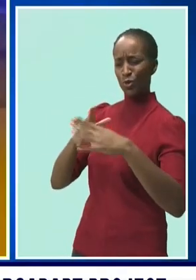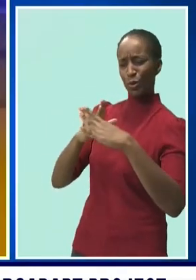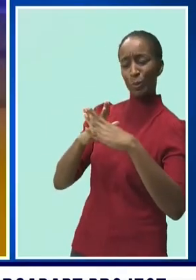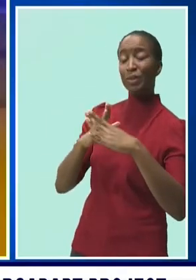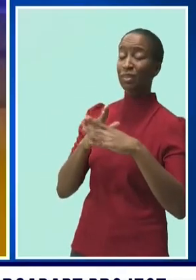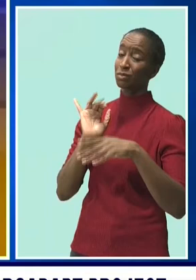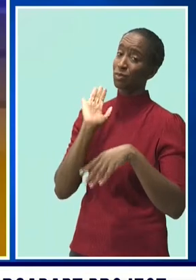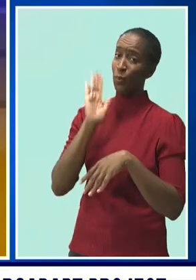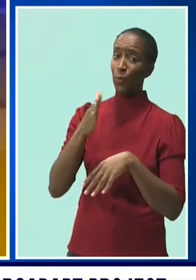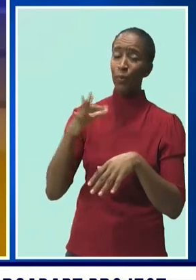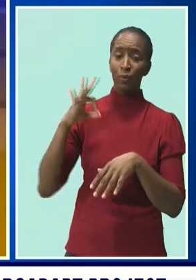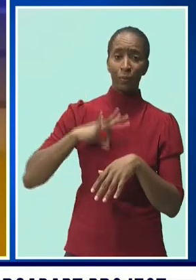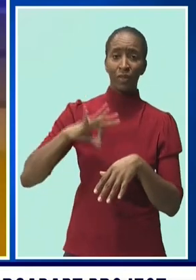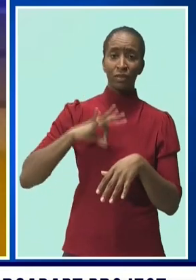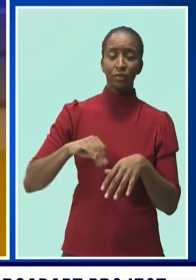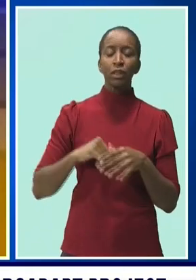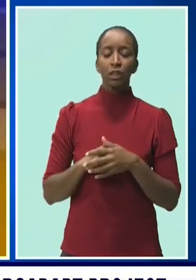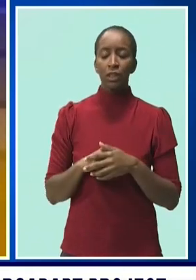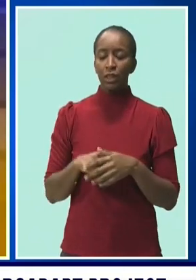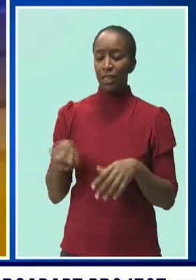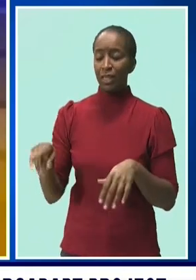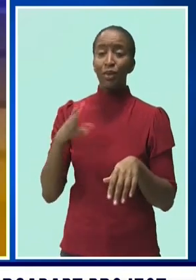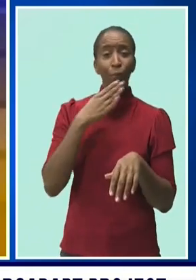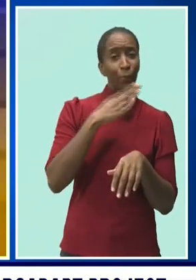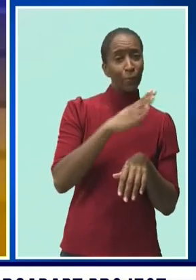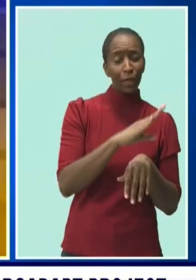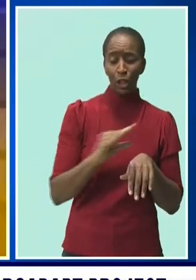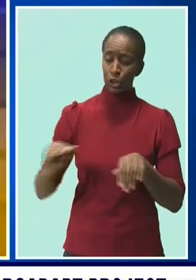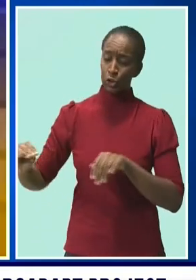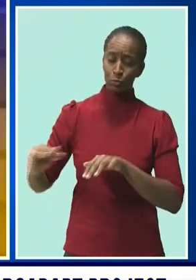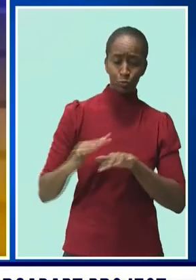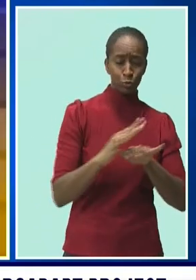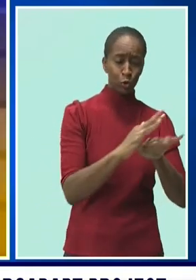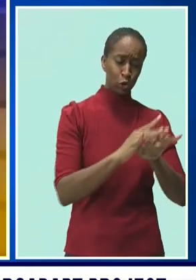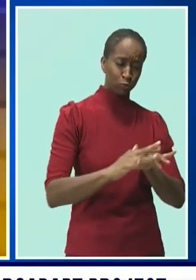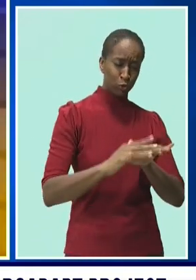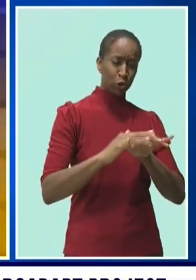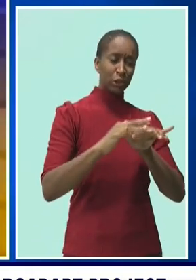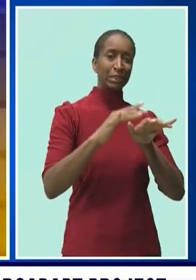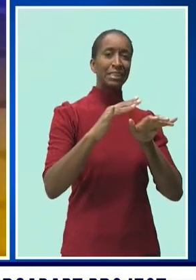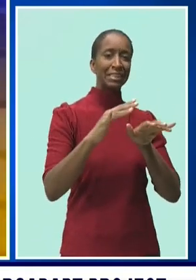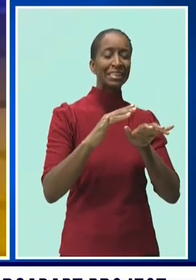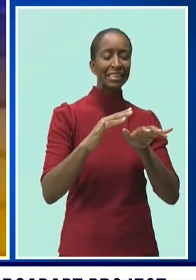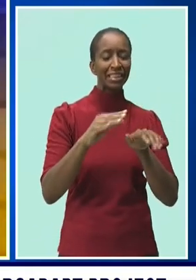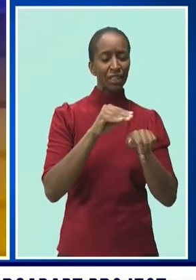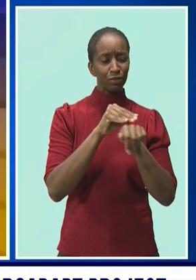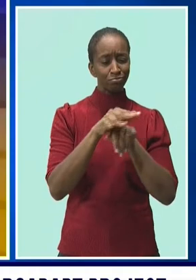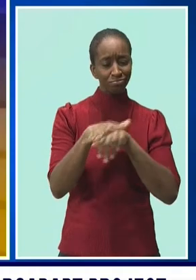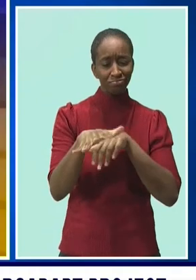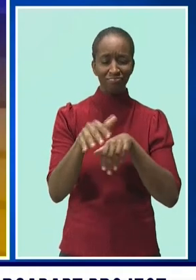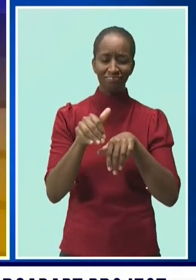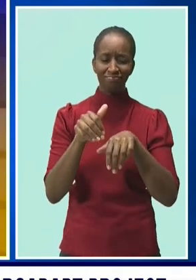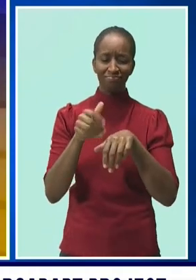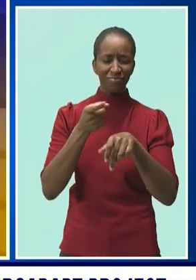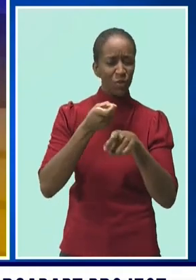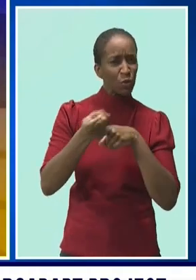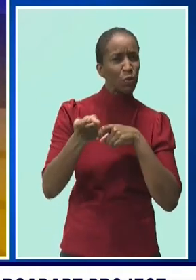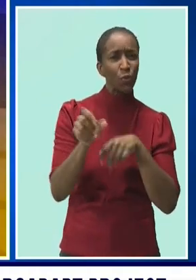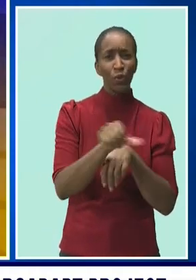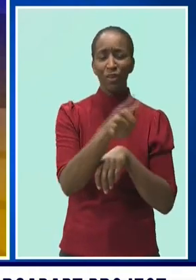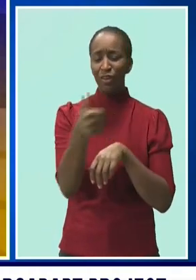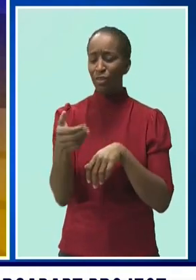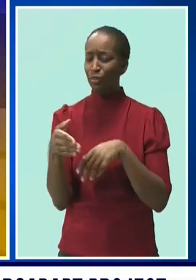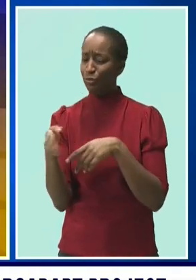it has negative impacts on other ecosystems. By better managing the influxes, we mitigate the impacts on our